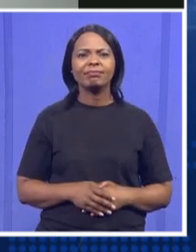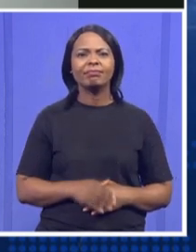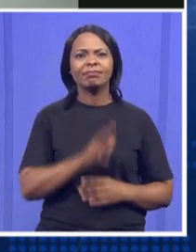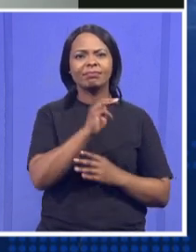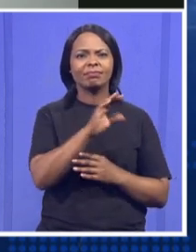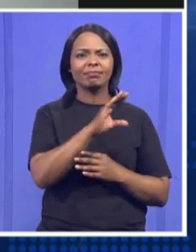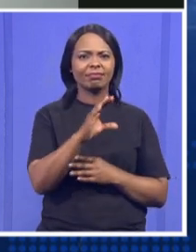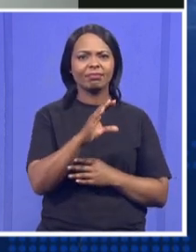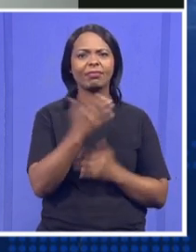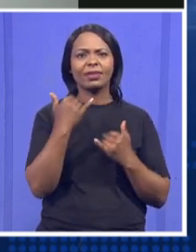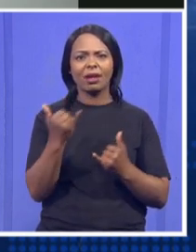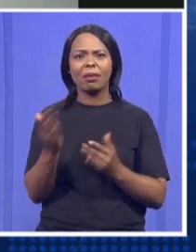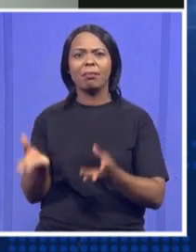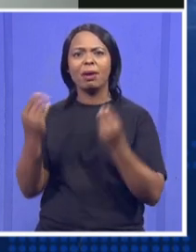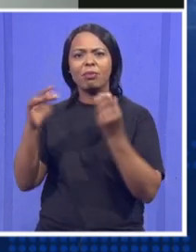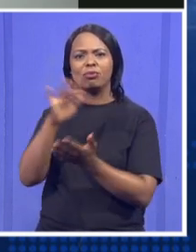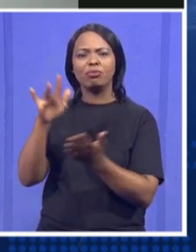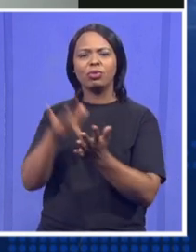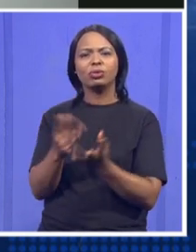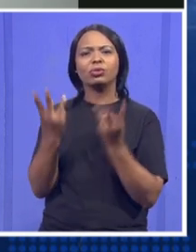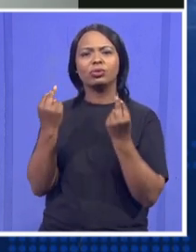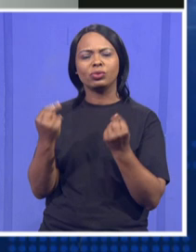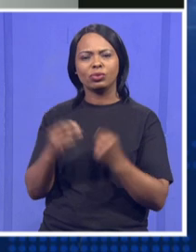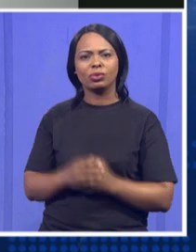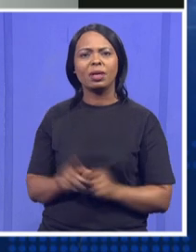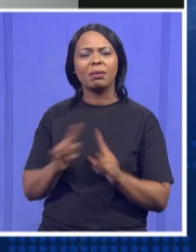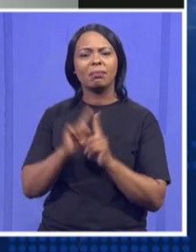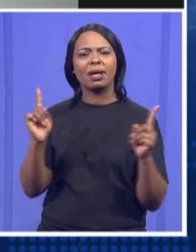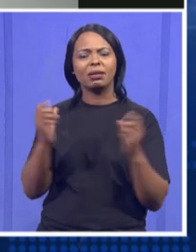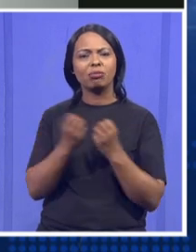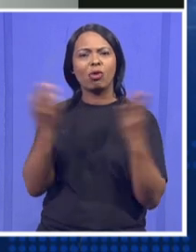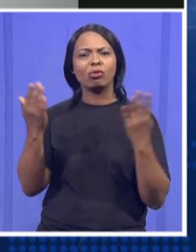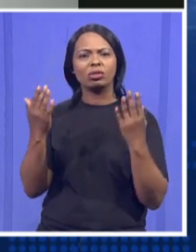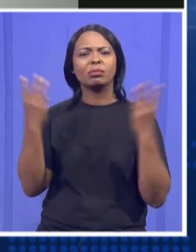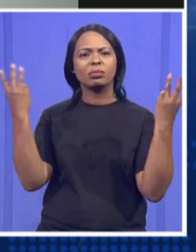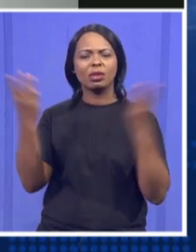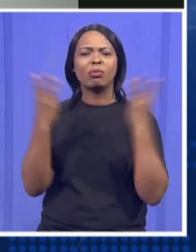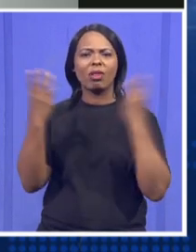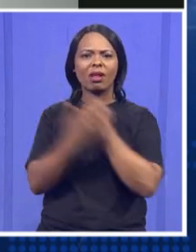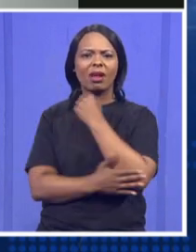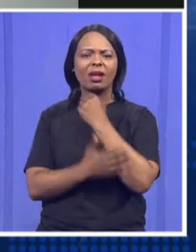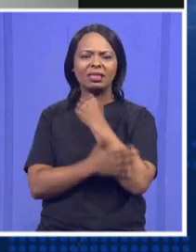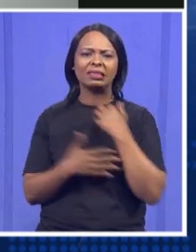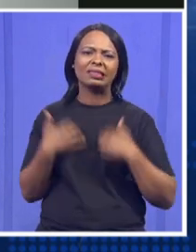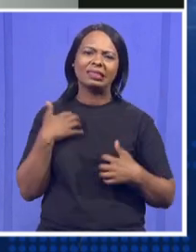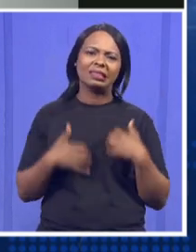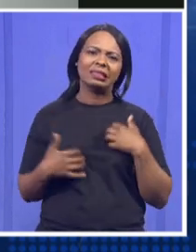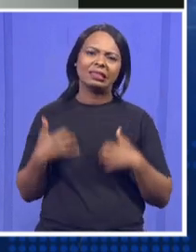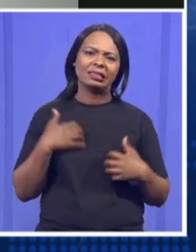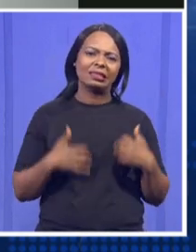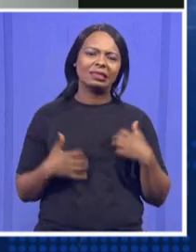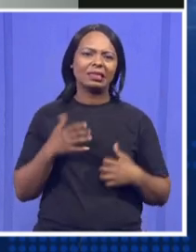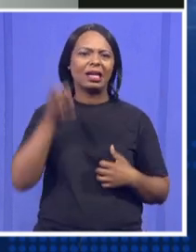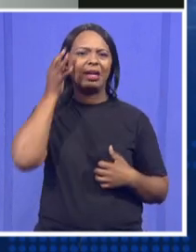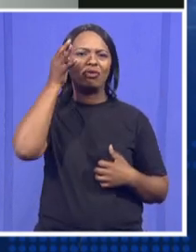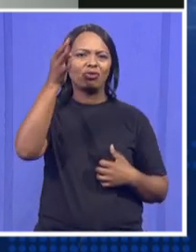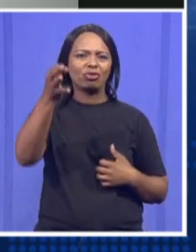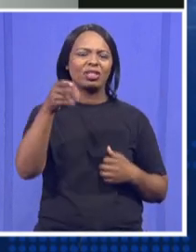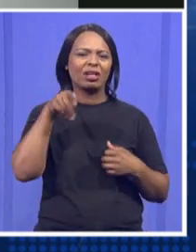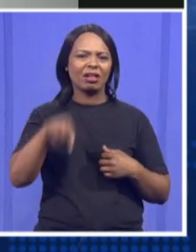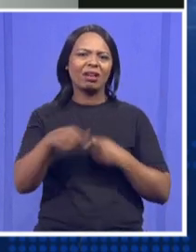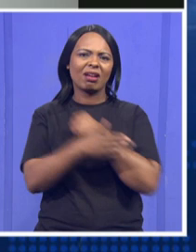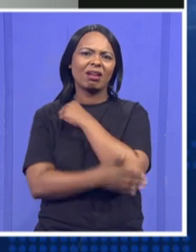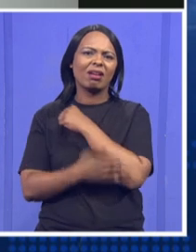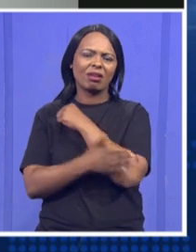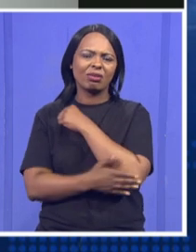economic hub. No doubt there are some anxieties about the future ahead. What for you are the big areas of